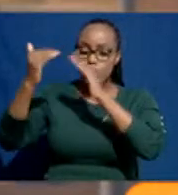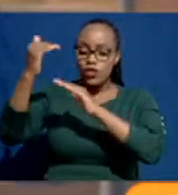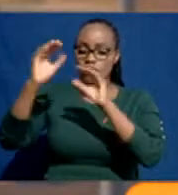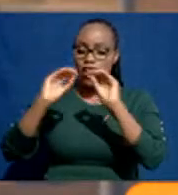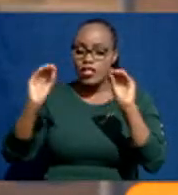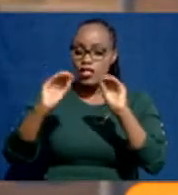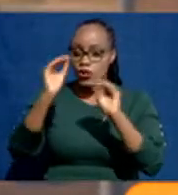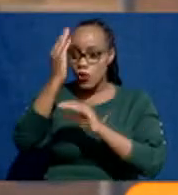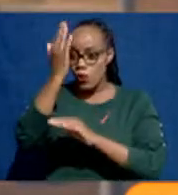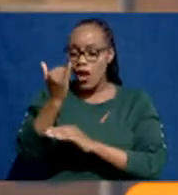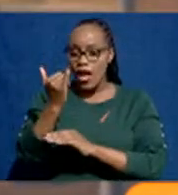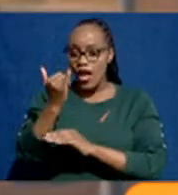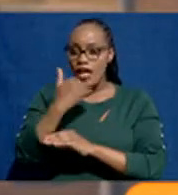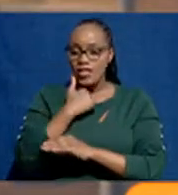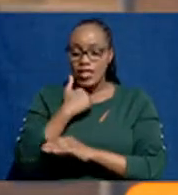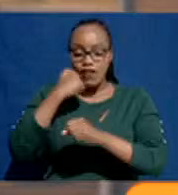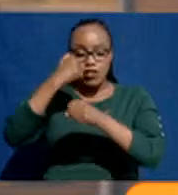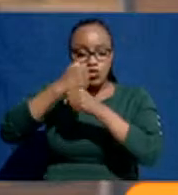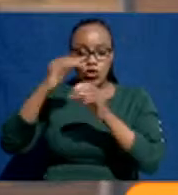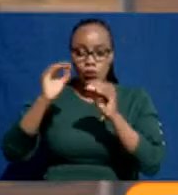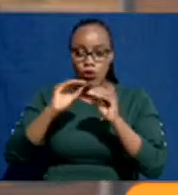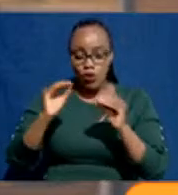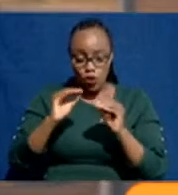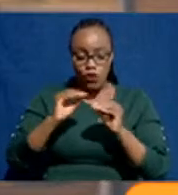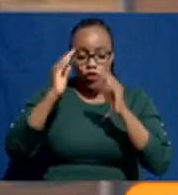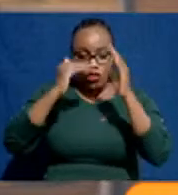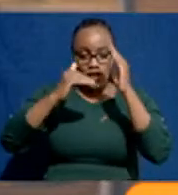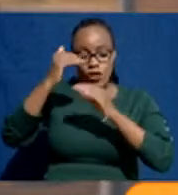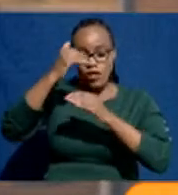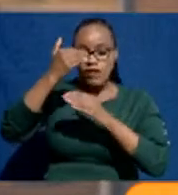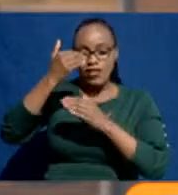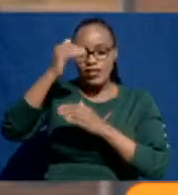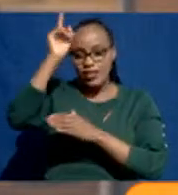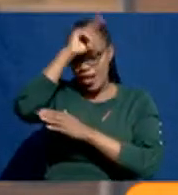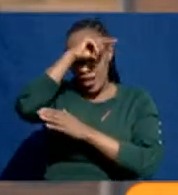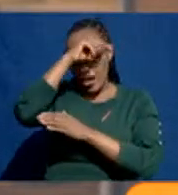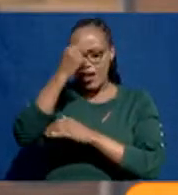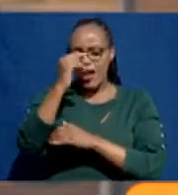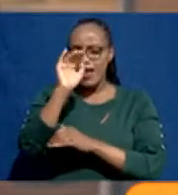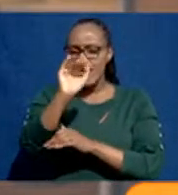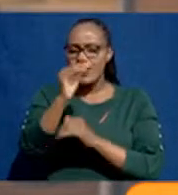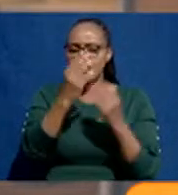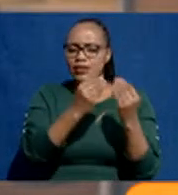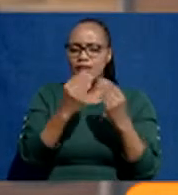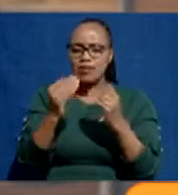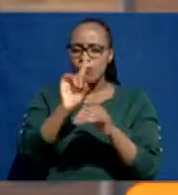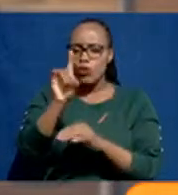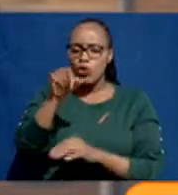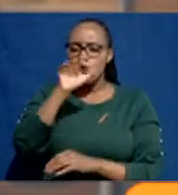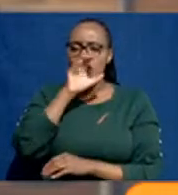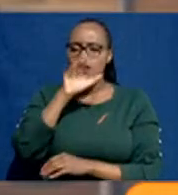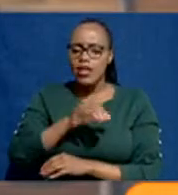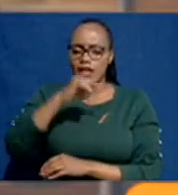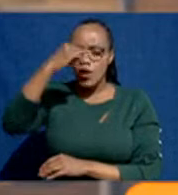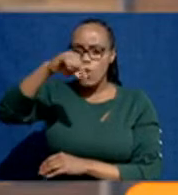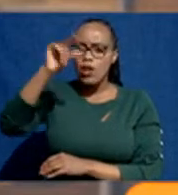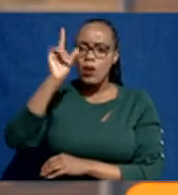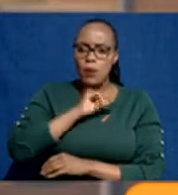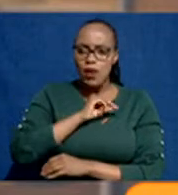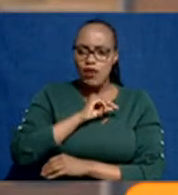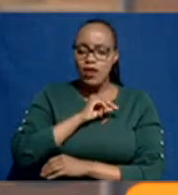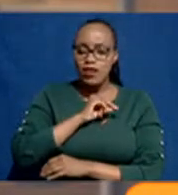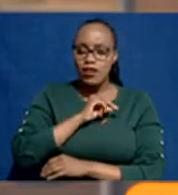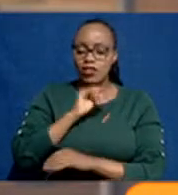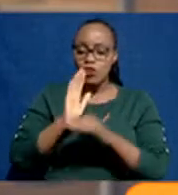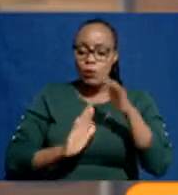now there are no jobs for university graduates. And I asked her a simple question. Your son has qualified to be among